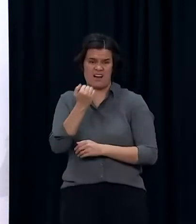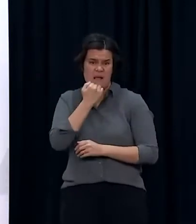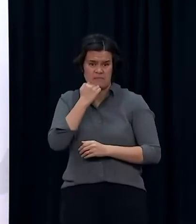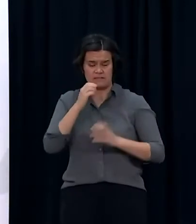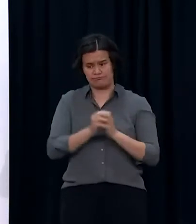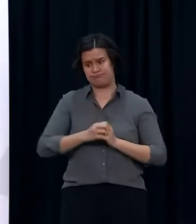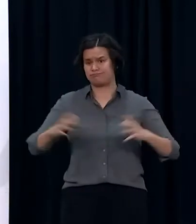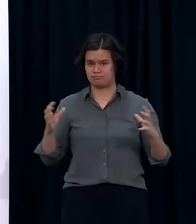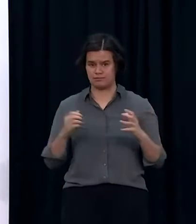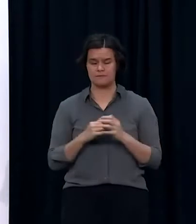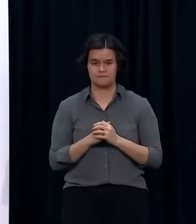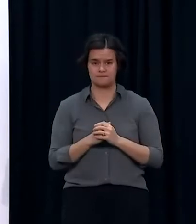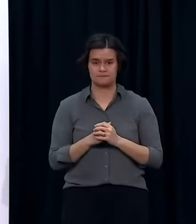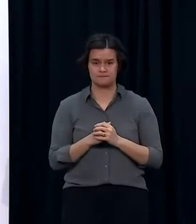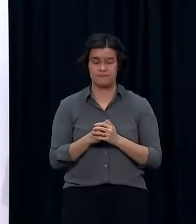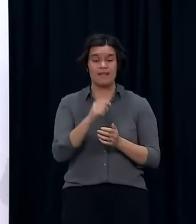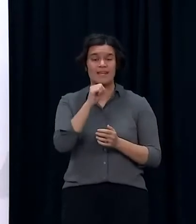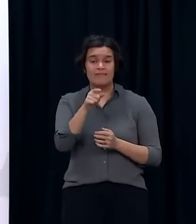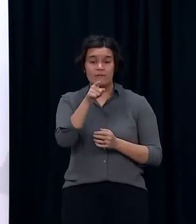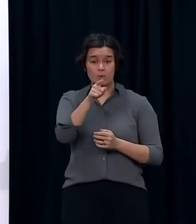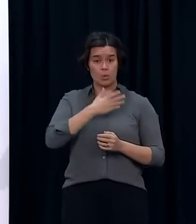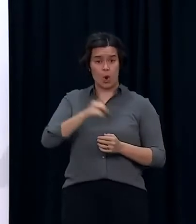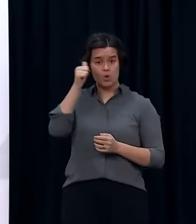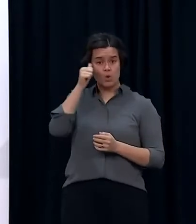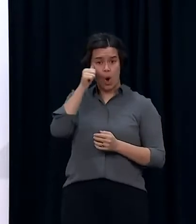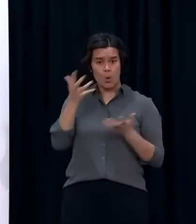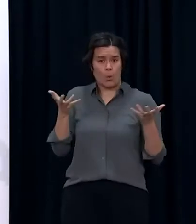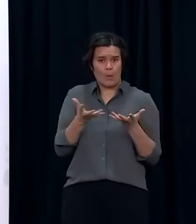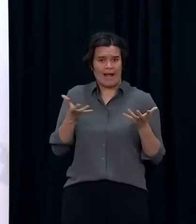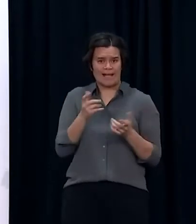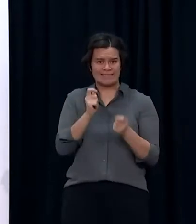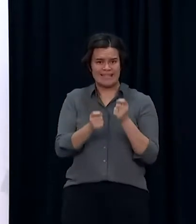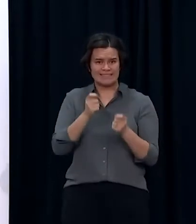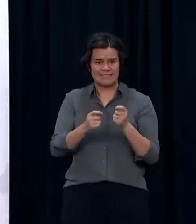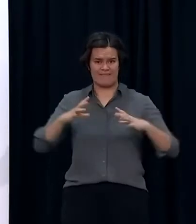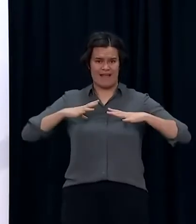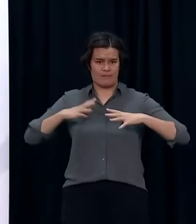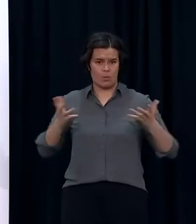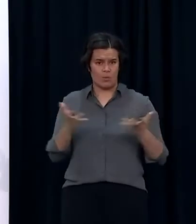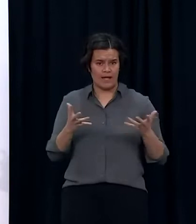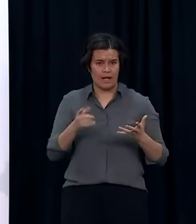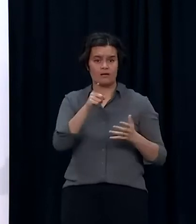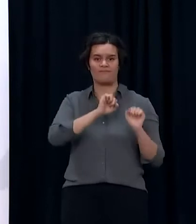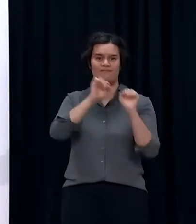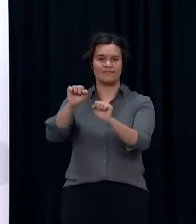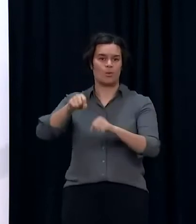For testing locations nationwide, visit the HealthPoint website, that's healthpoint.co.nz. On wastewater testing,